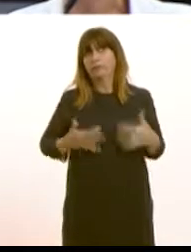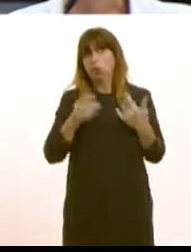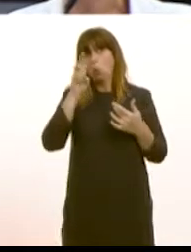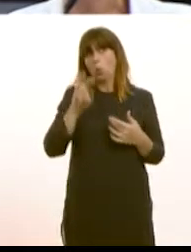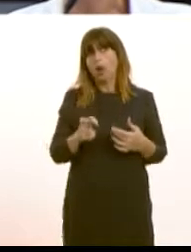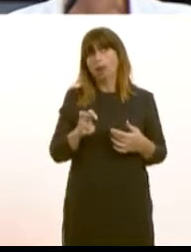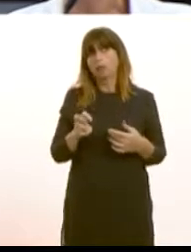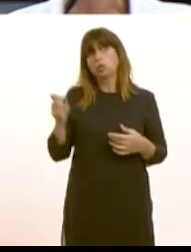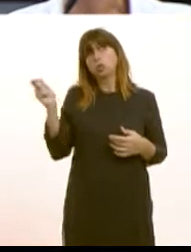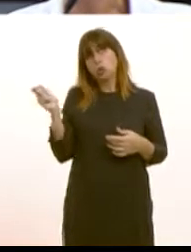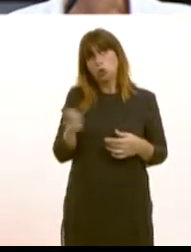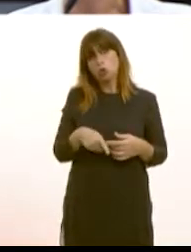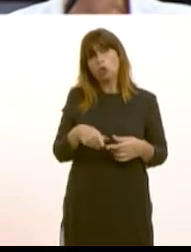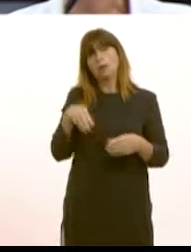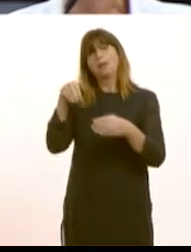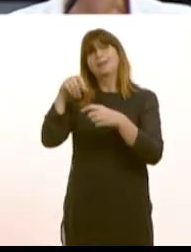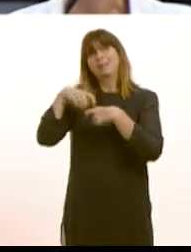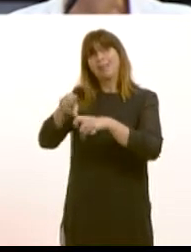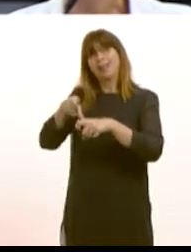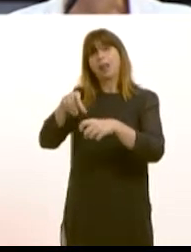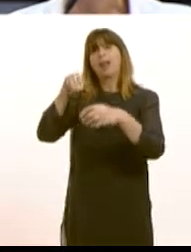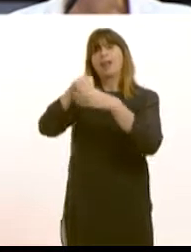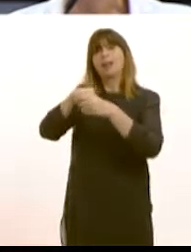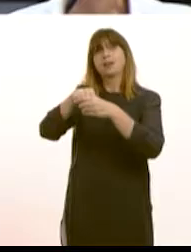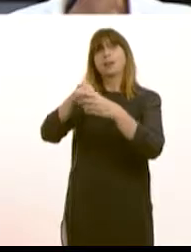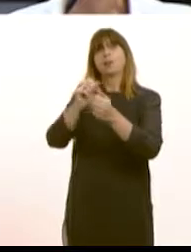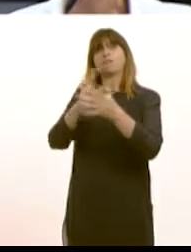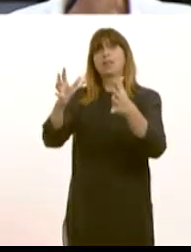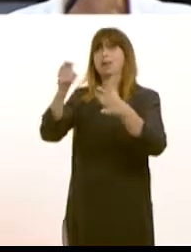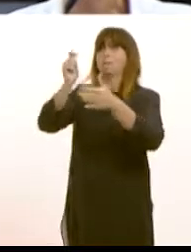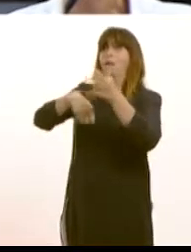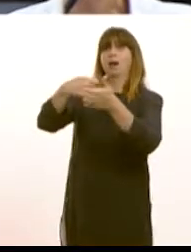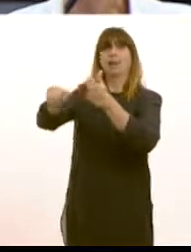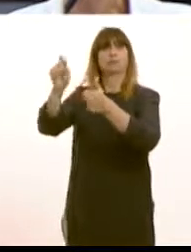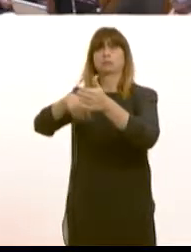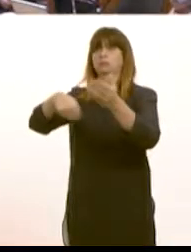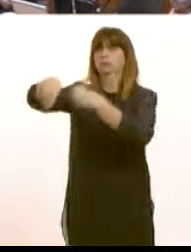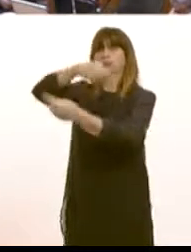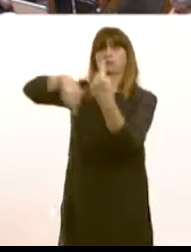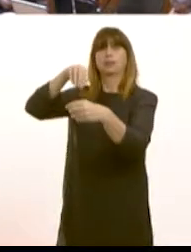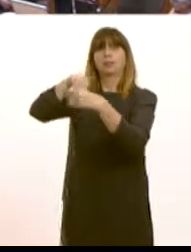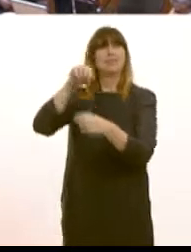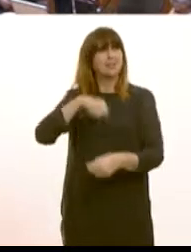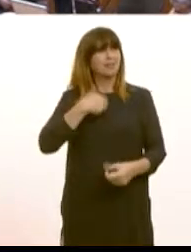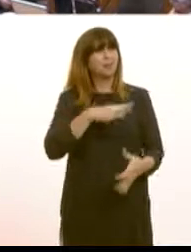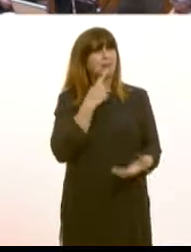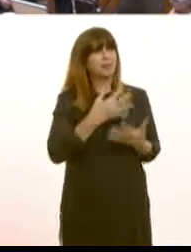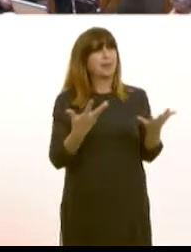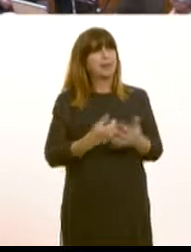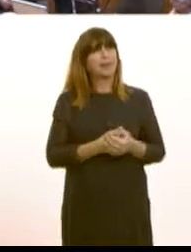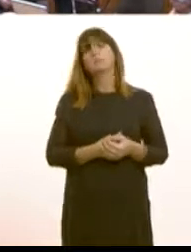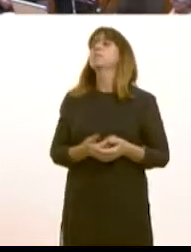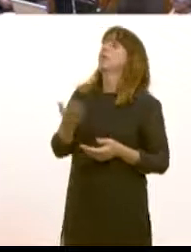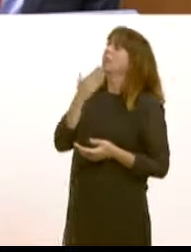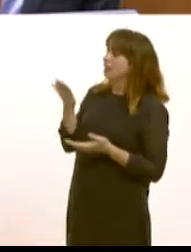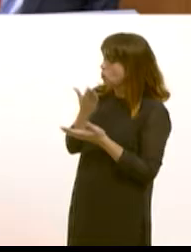remain as a member of the single market when we leave the European Union? Yes, I've said that many times. Thank